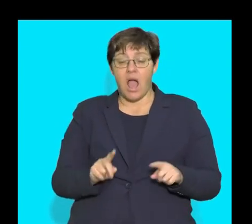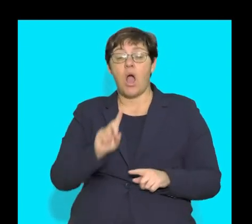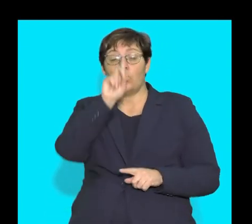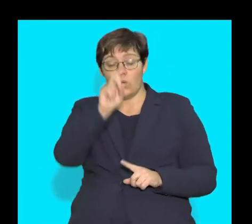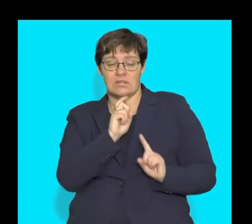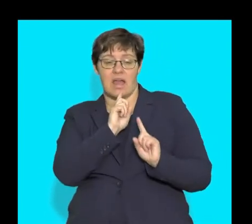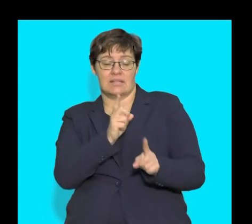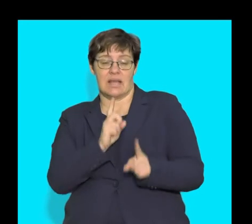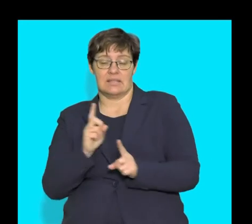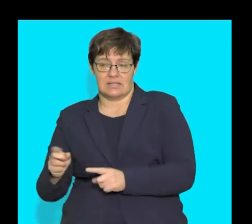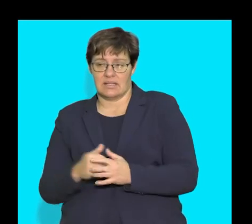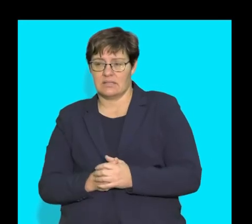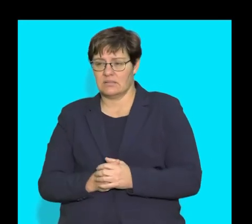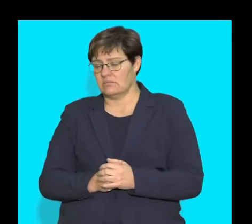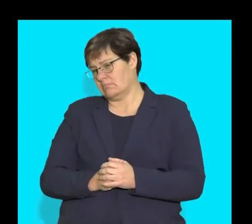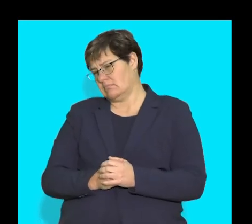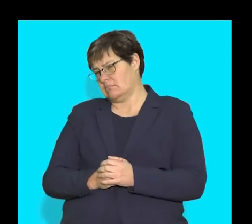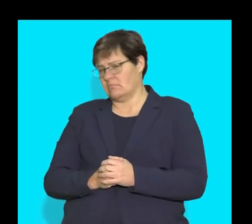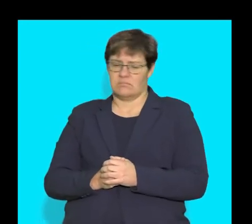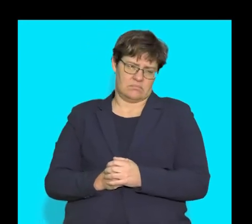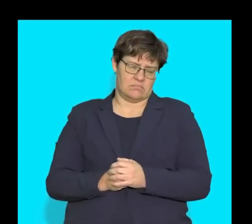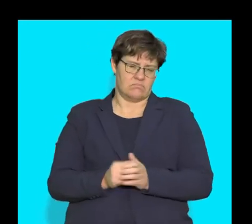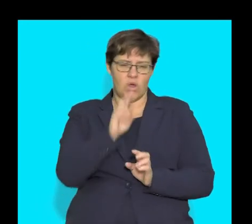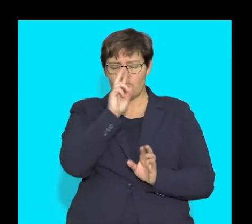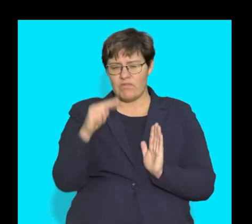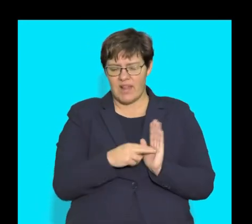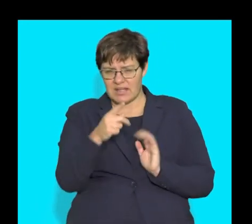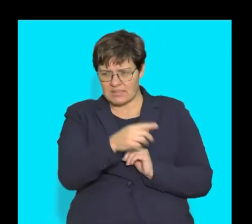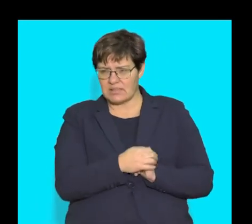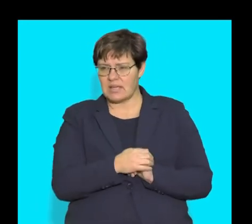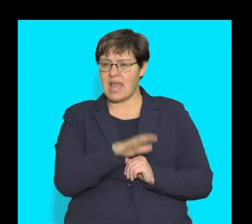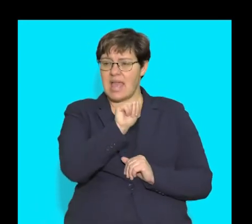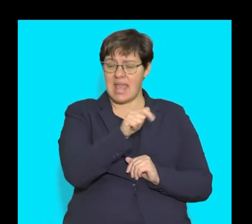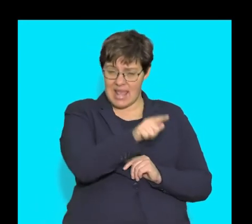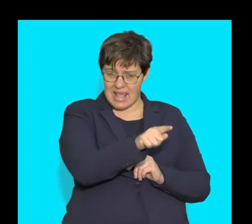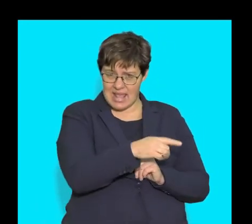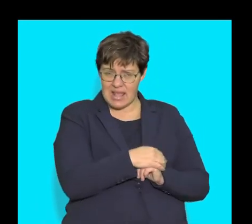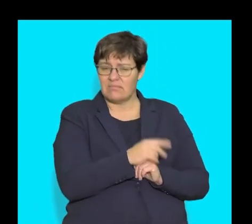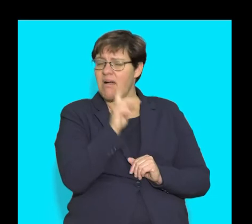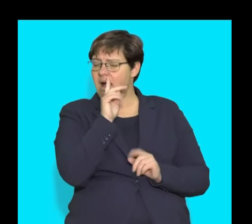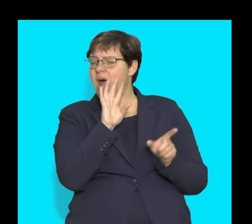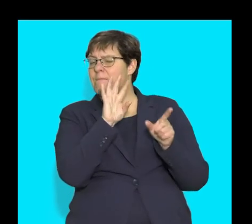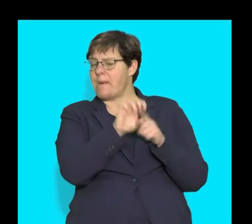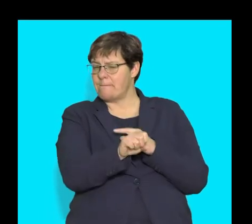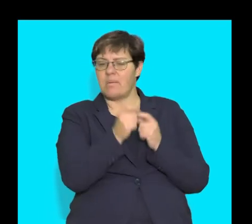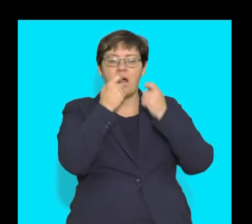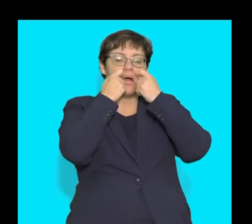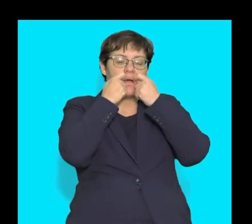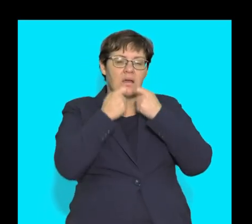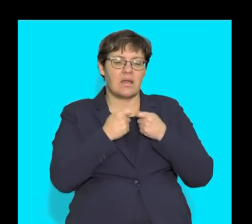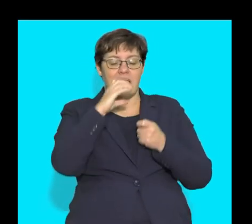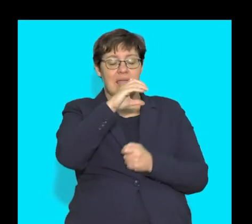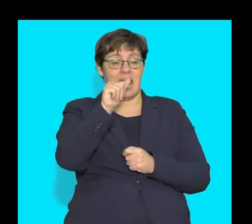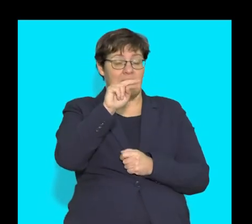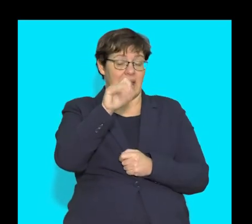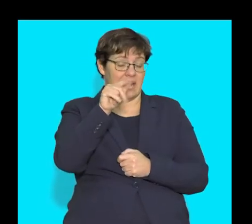the questions that follow. So, guys, if we stand back and reflect, here we see skull A, which clearly indicates